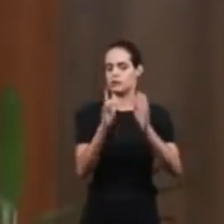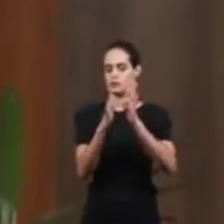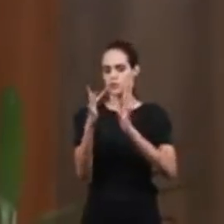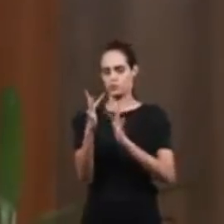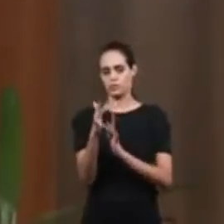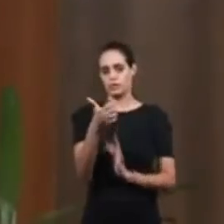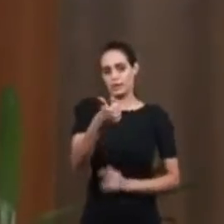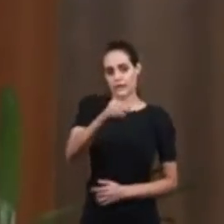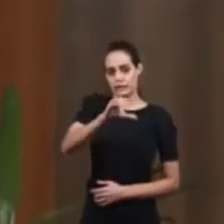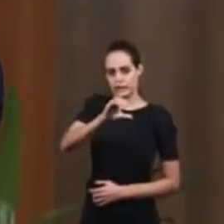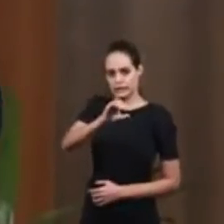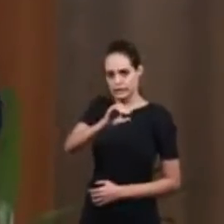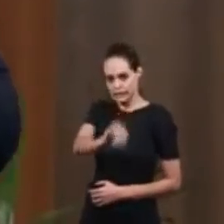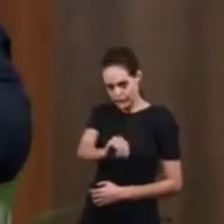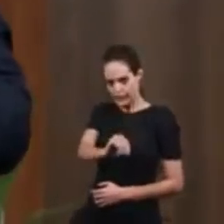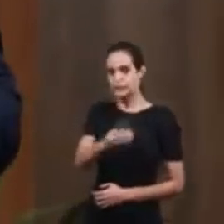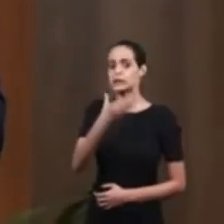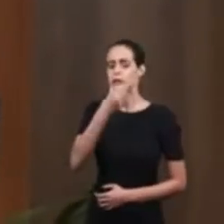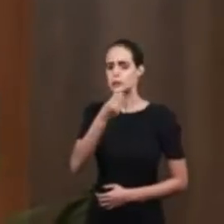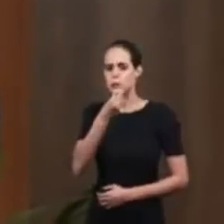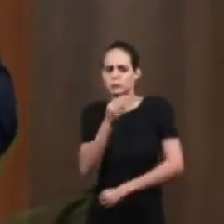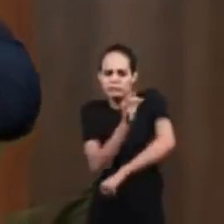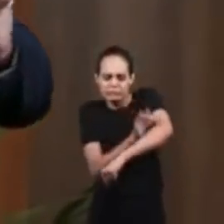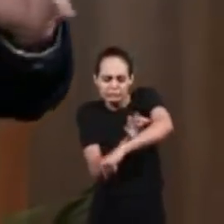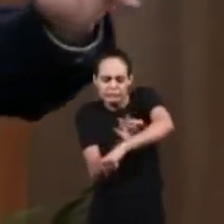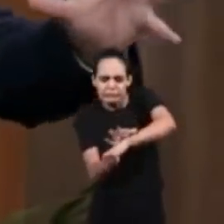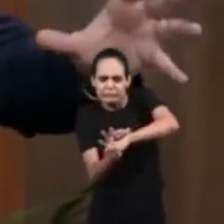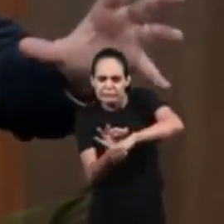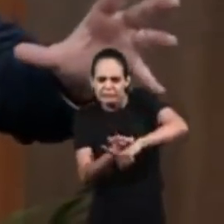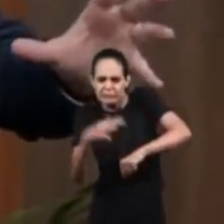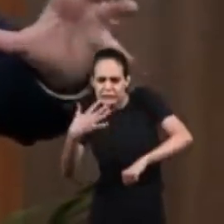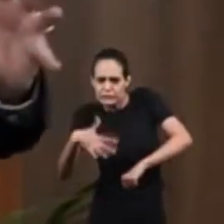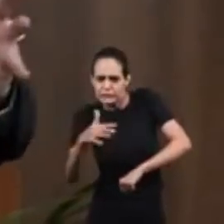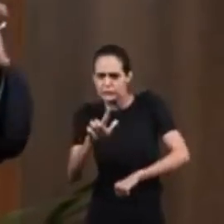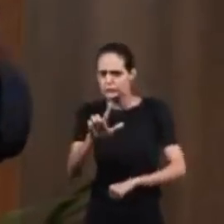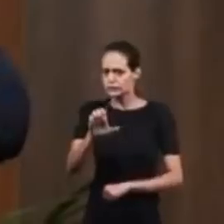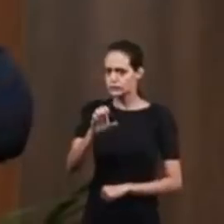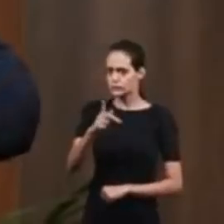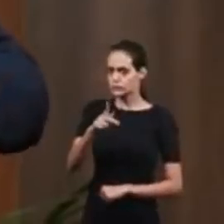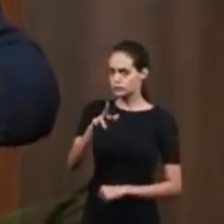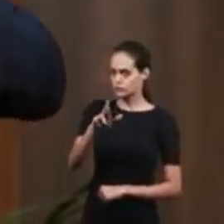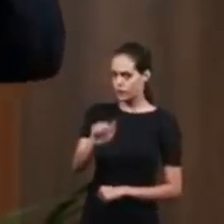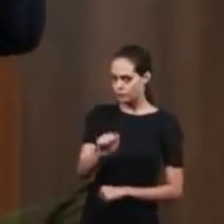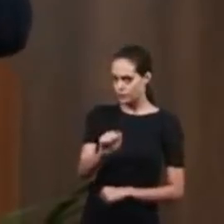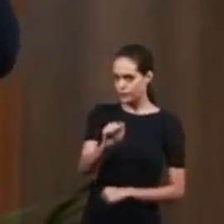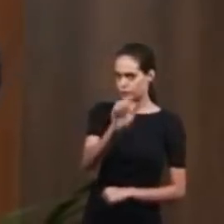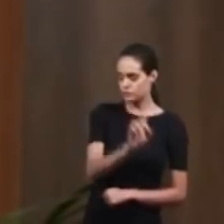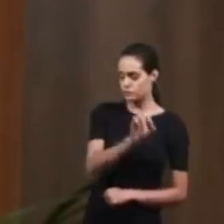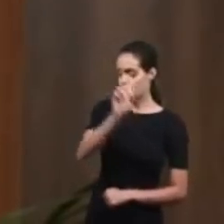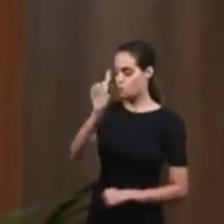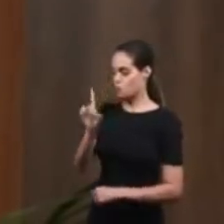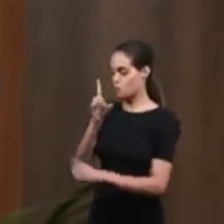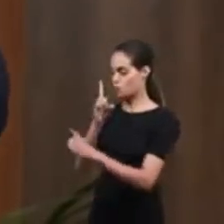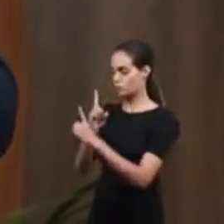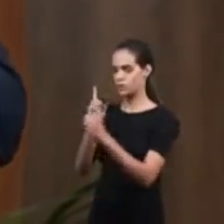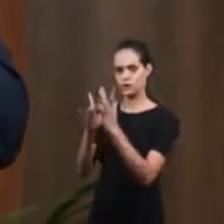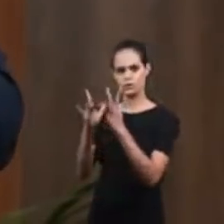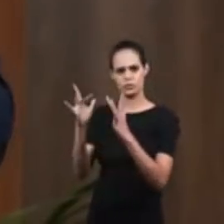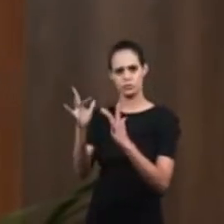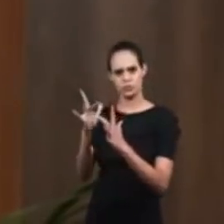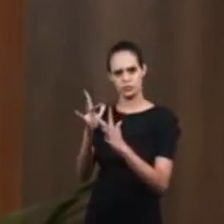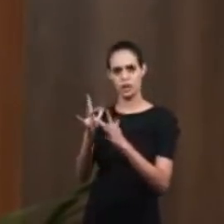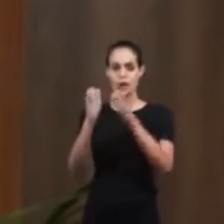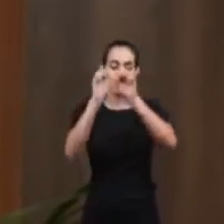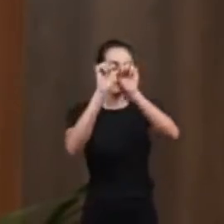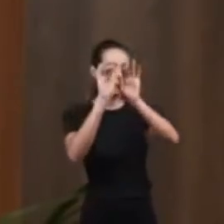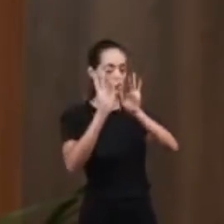some men with leprosy. Ten lepers approached Jesus who healed all of